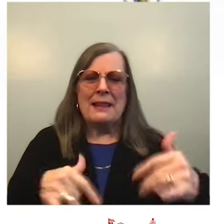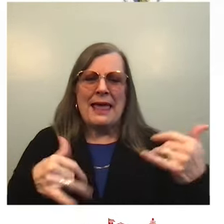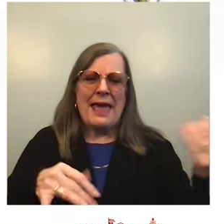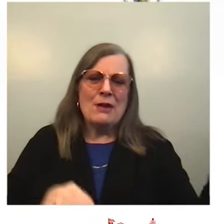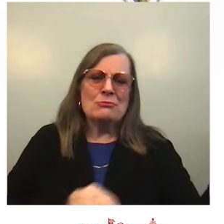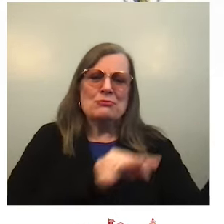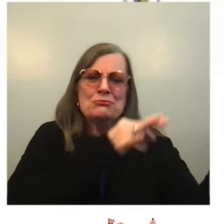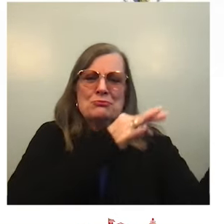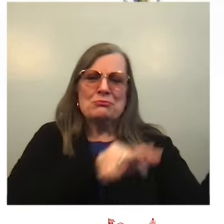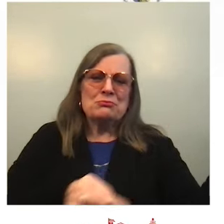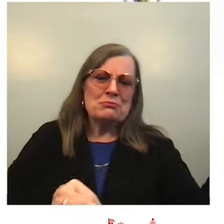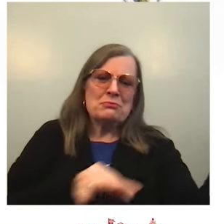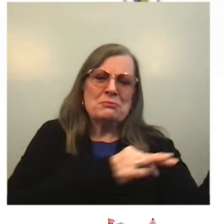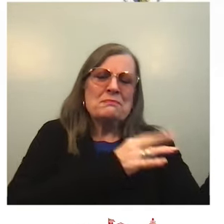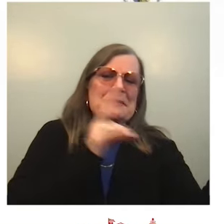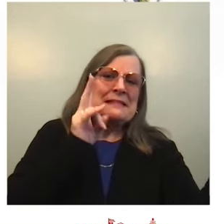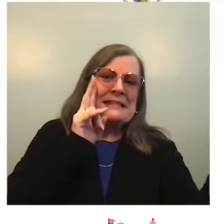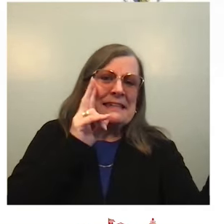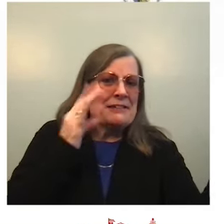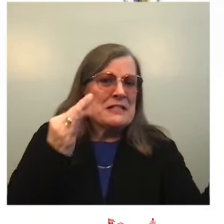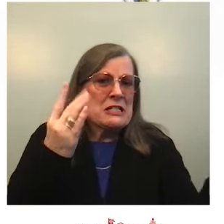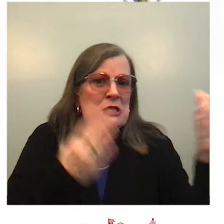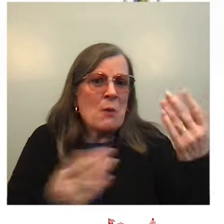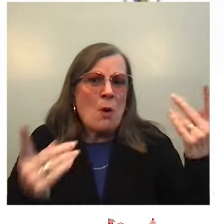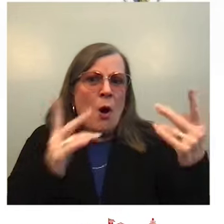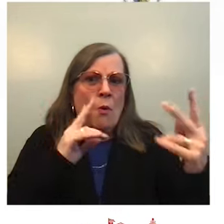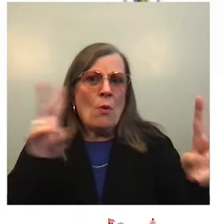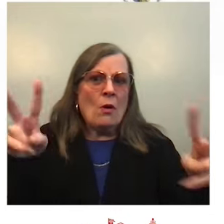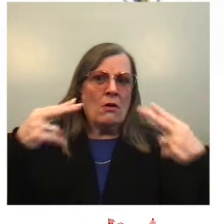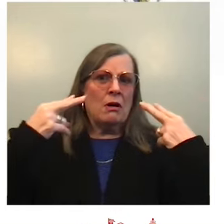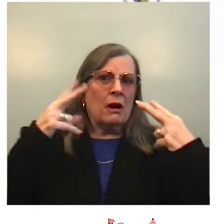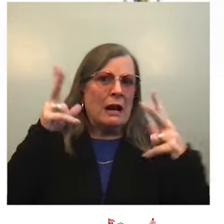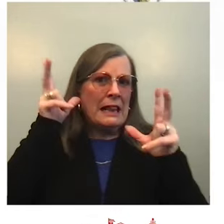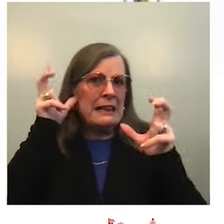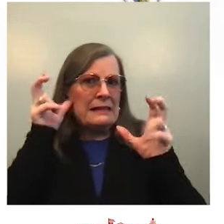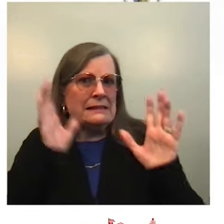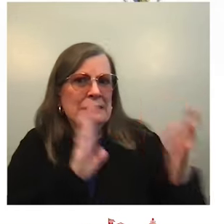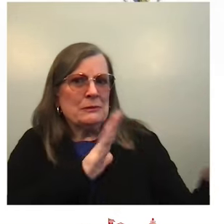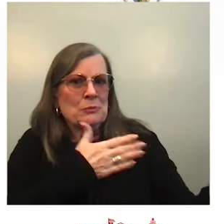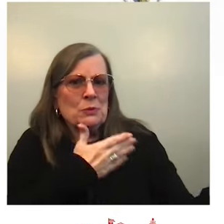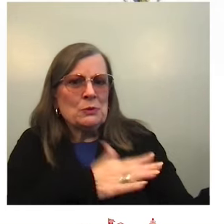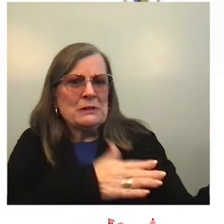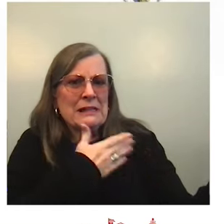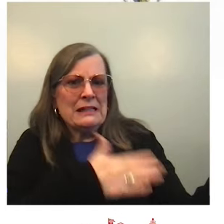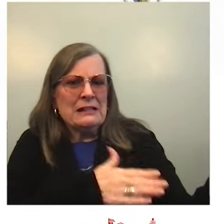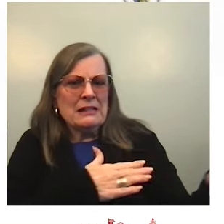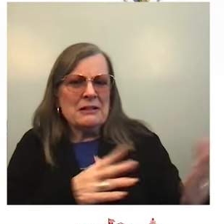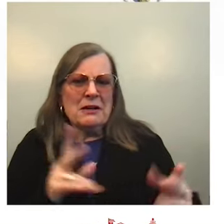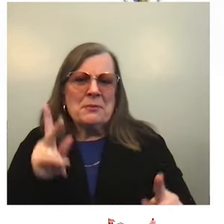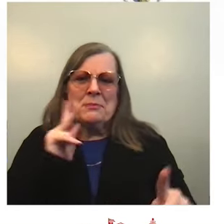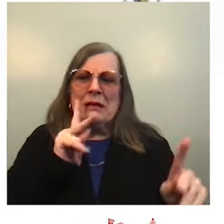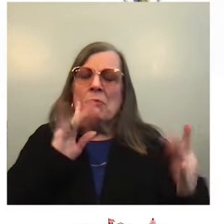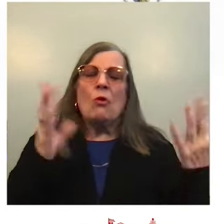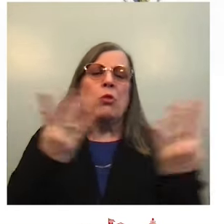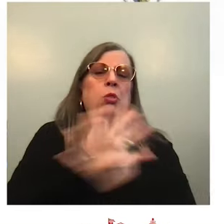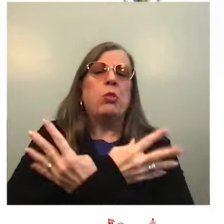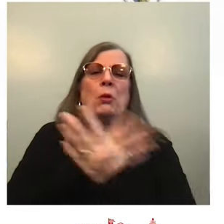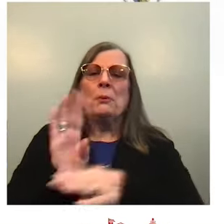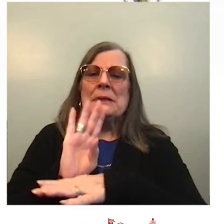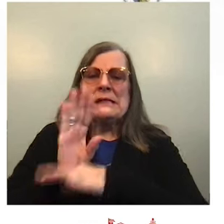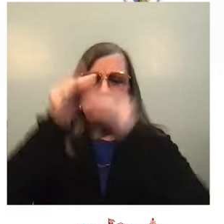happen or to see if anyone would notice. Hundreds of commuters rushed by,